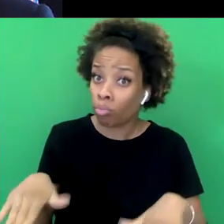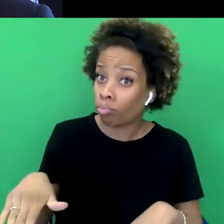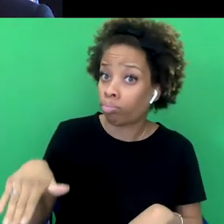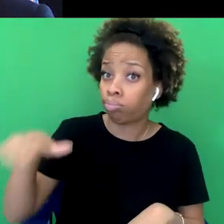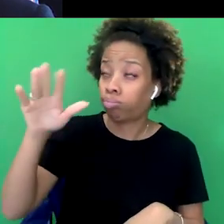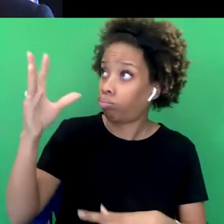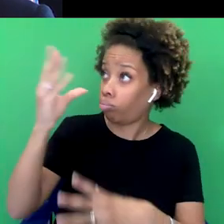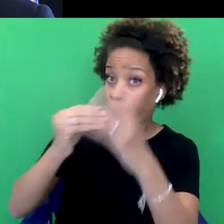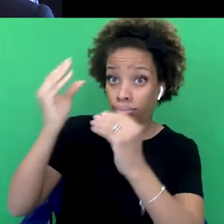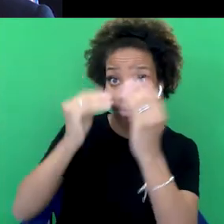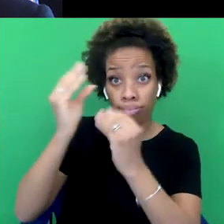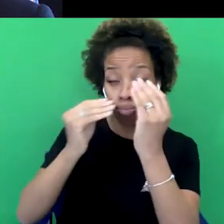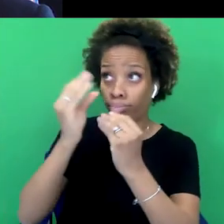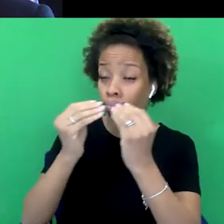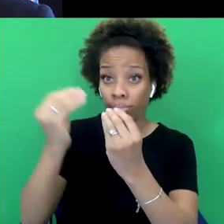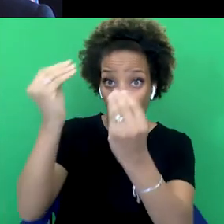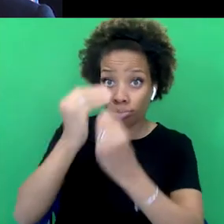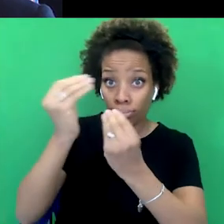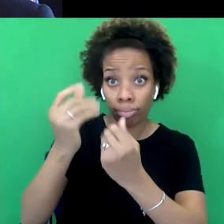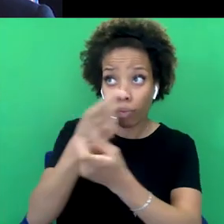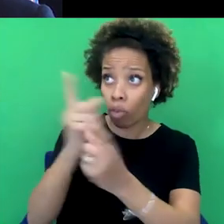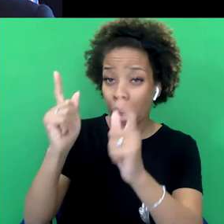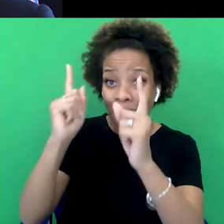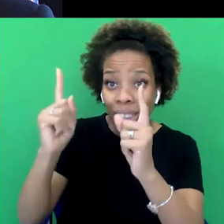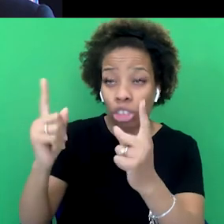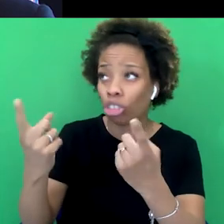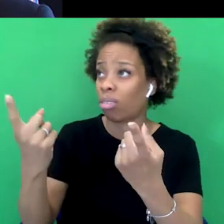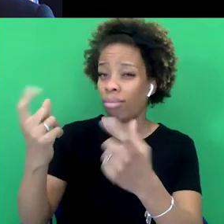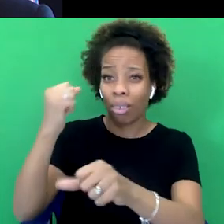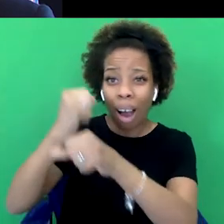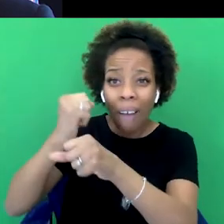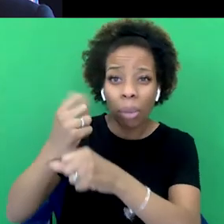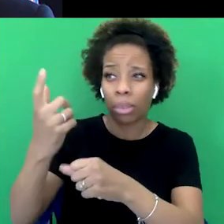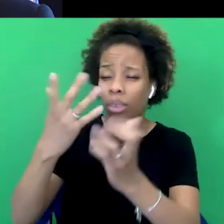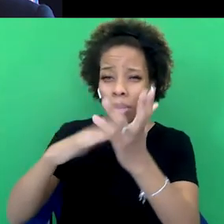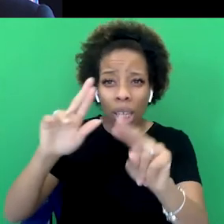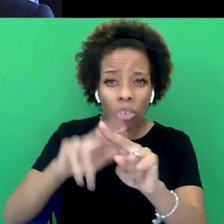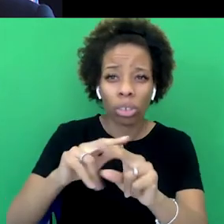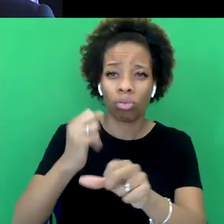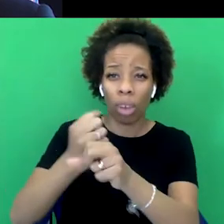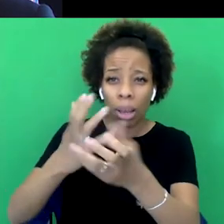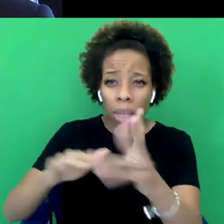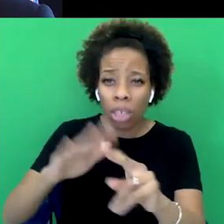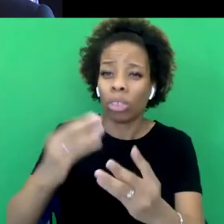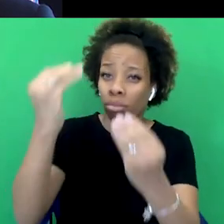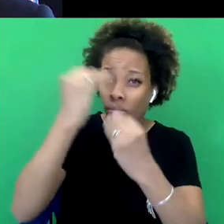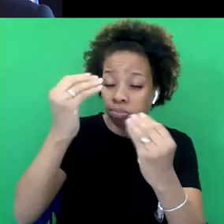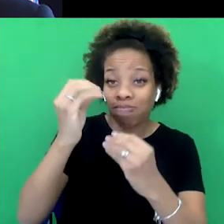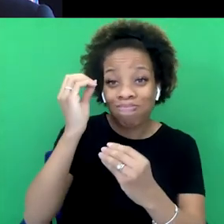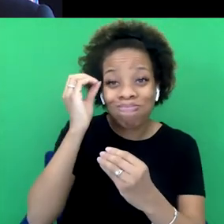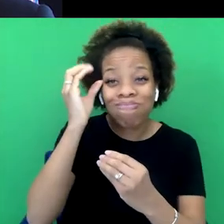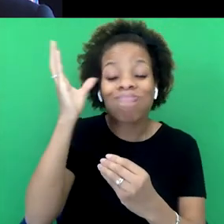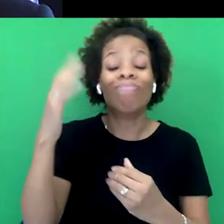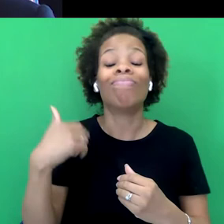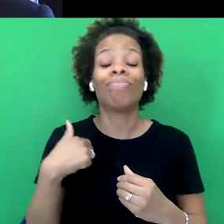true by their own teachers, their own government, their own parents and grandparents, and then you come along and write this book, and they're like,